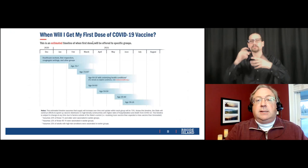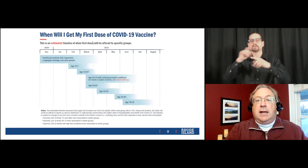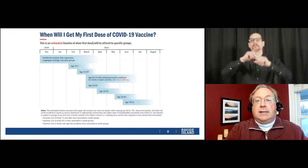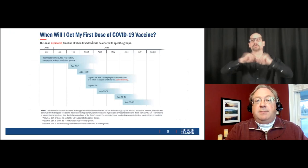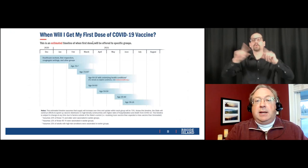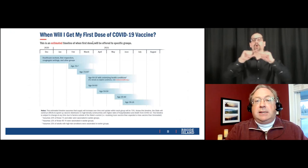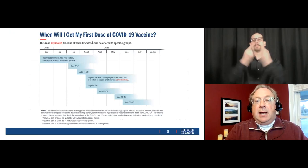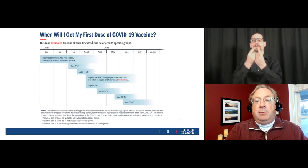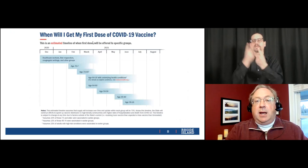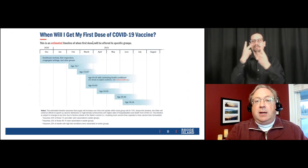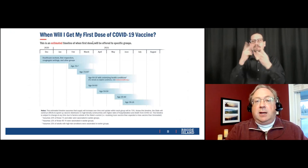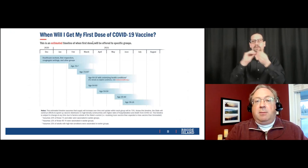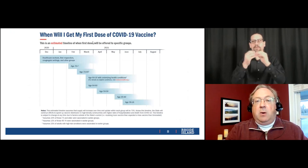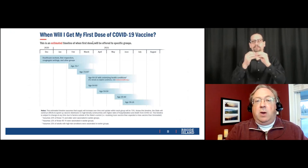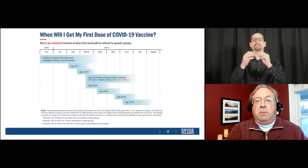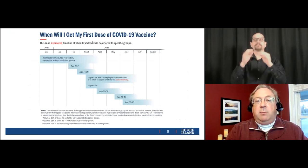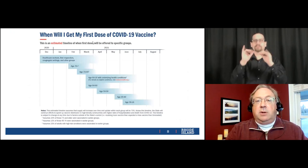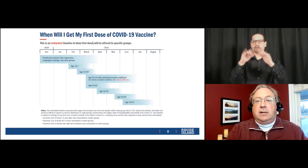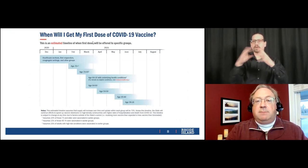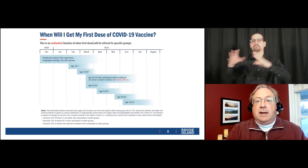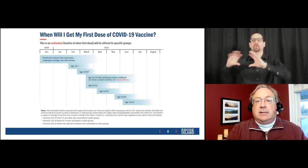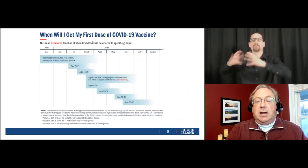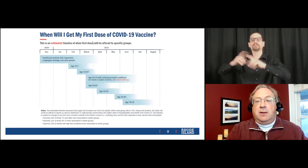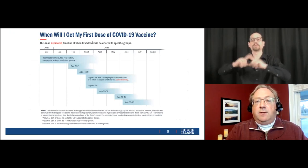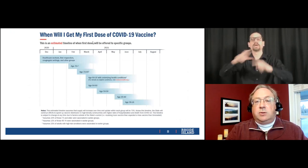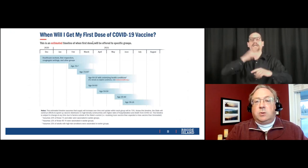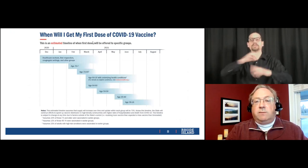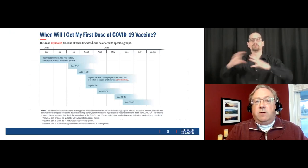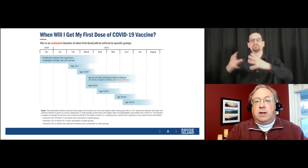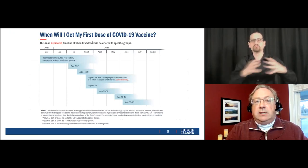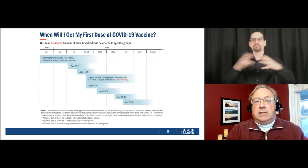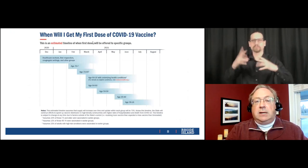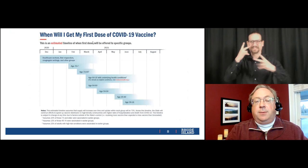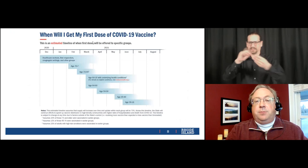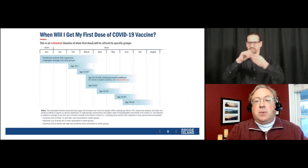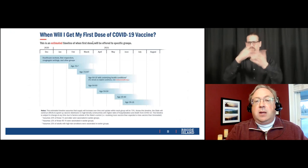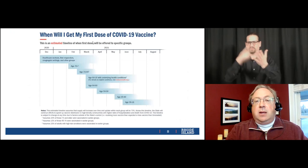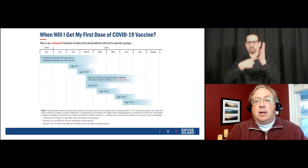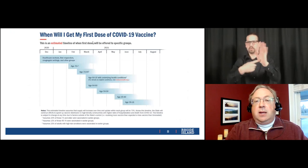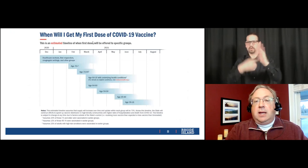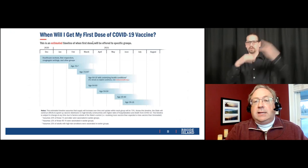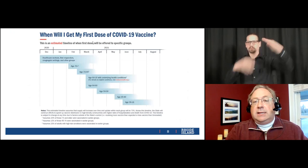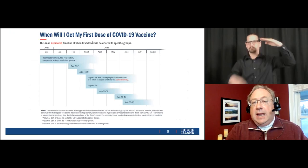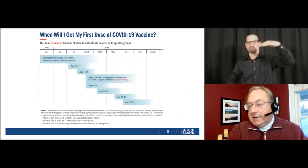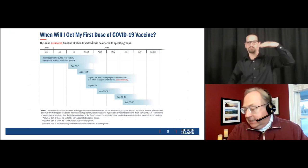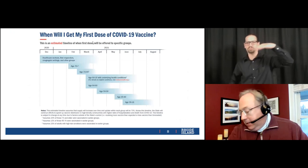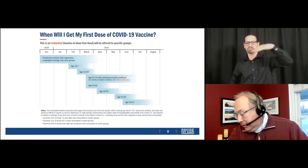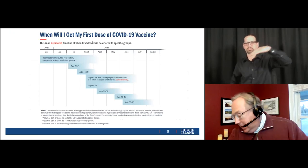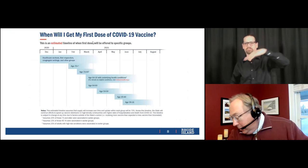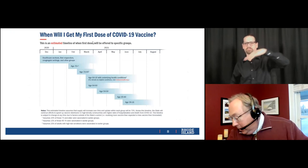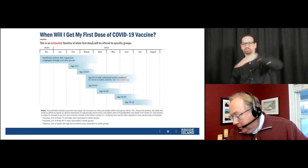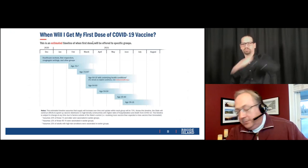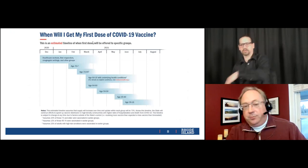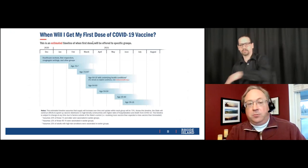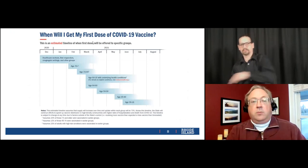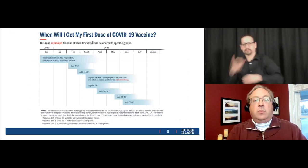This is an estimated timeline about when people can expect to get their first dose of COVID-19. It's an estimated